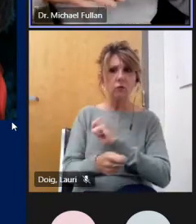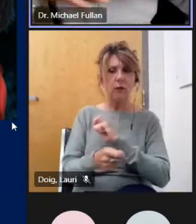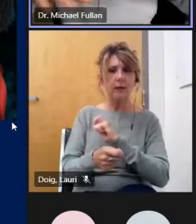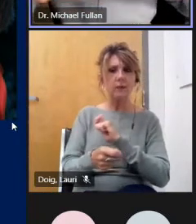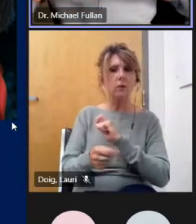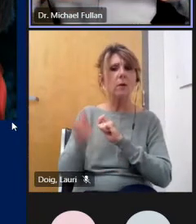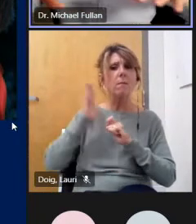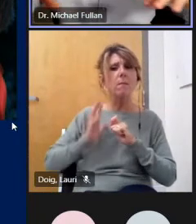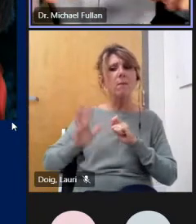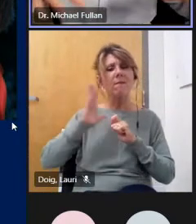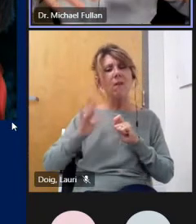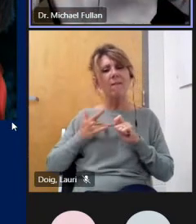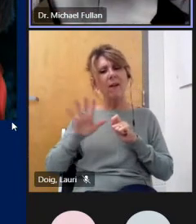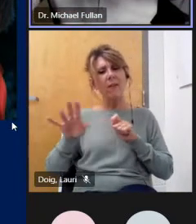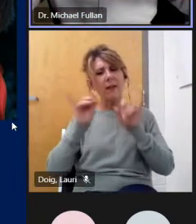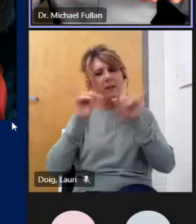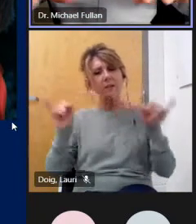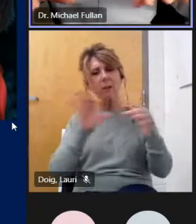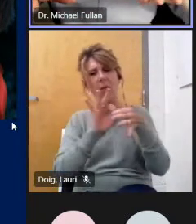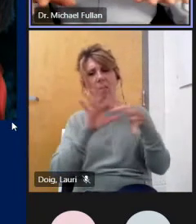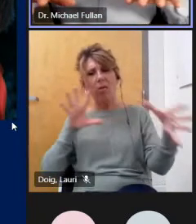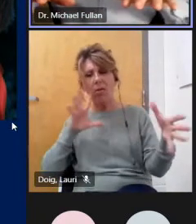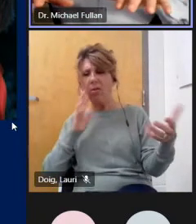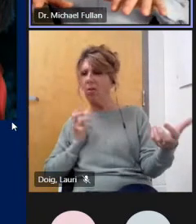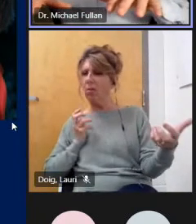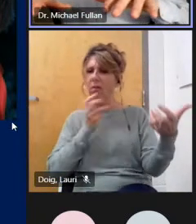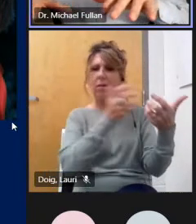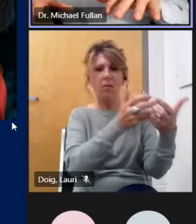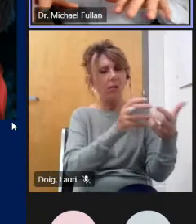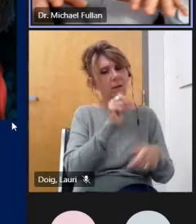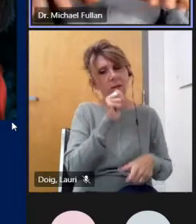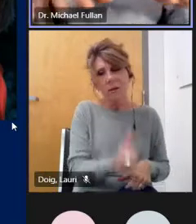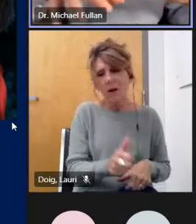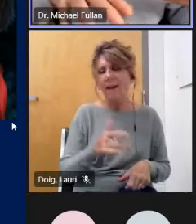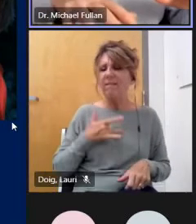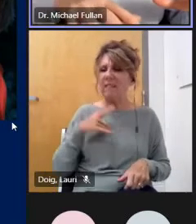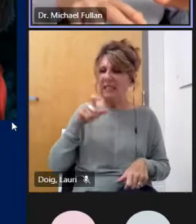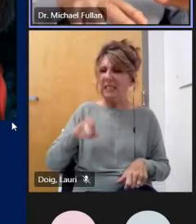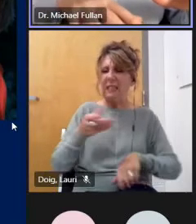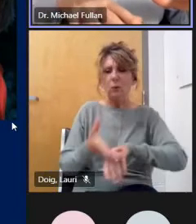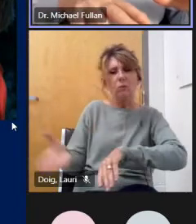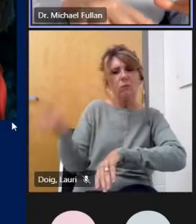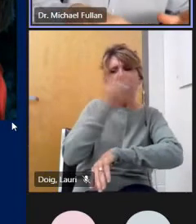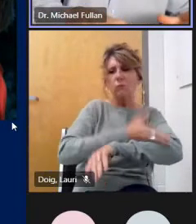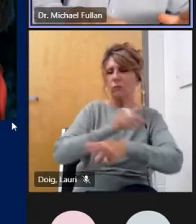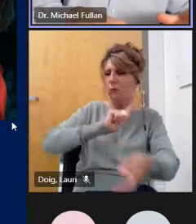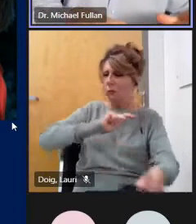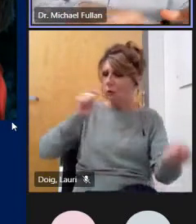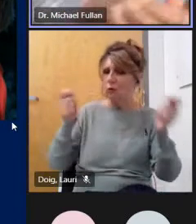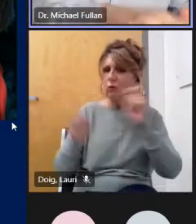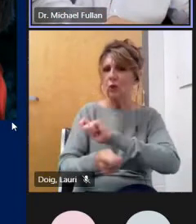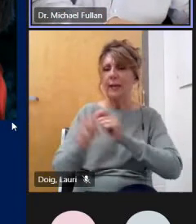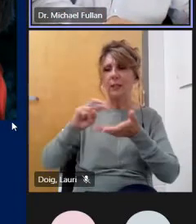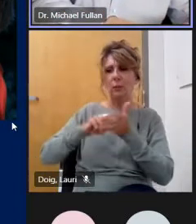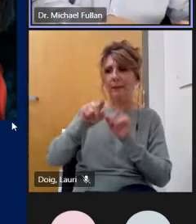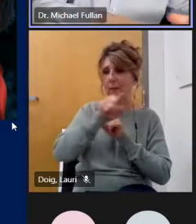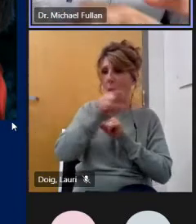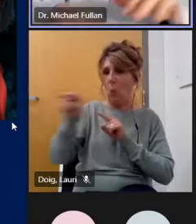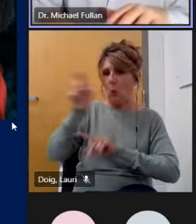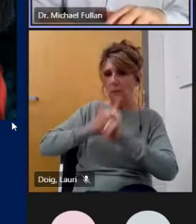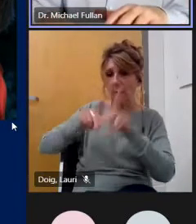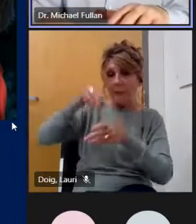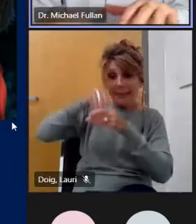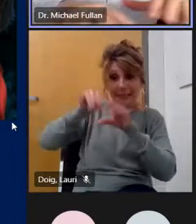disconnected system that needed change to one where we needed to mobilize the people in the system mental health